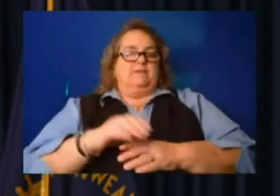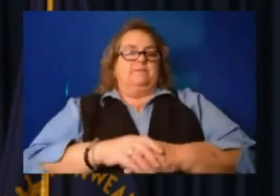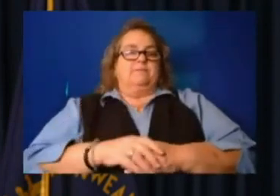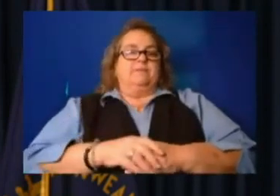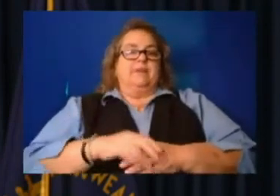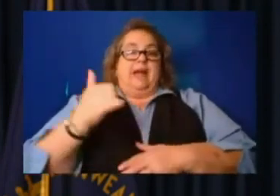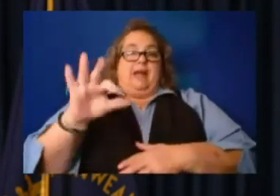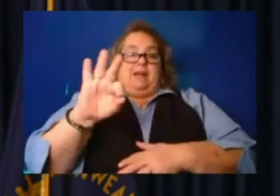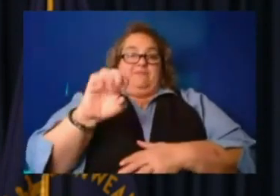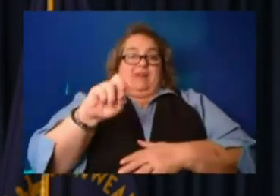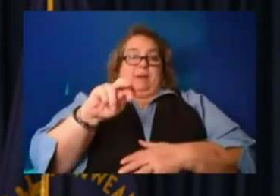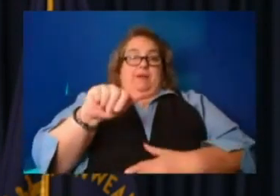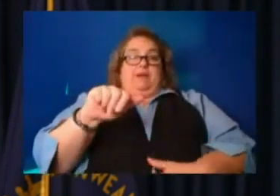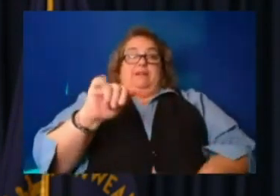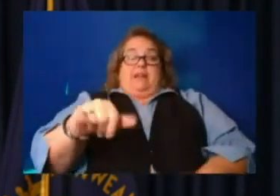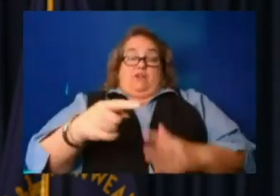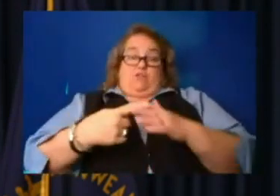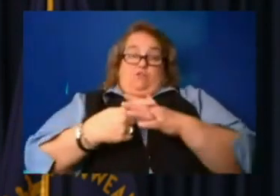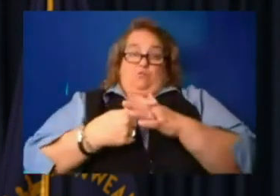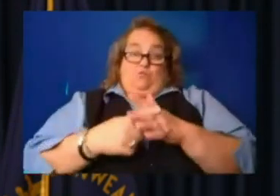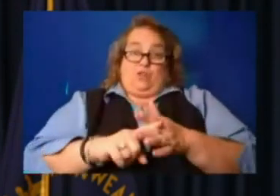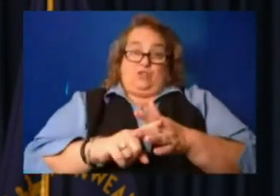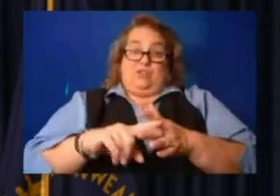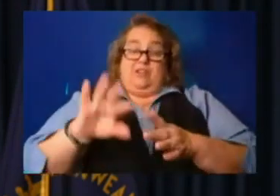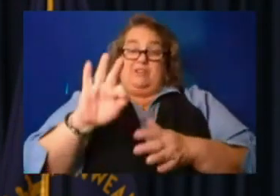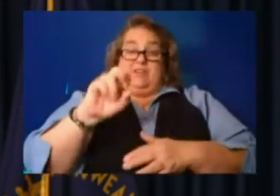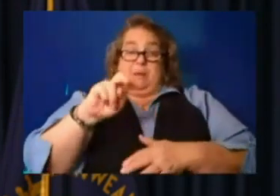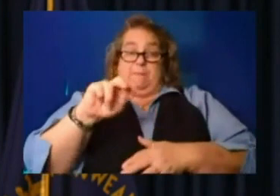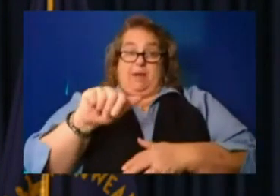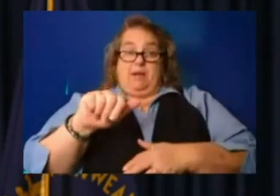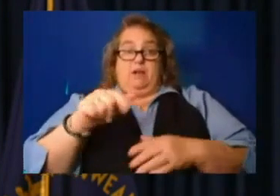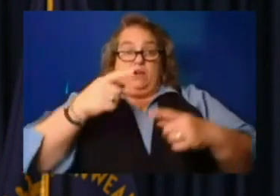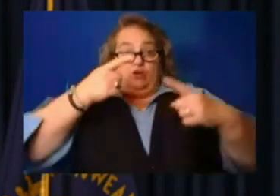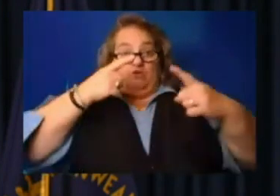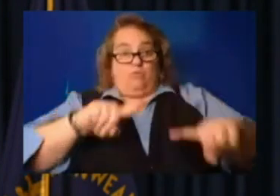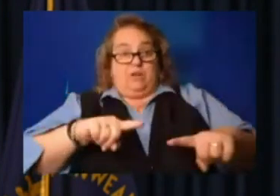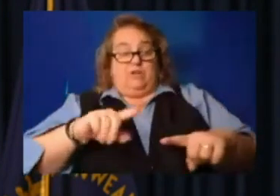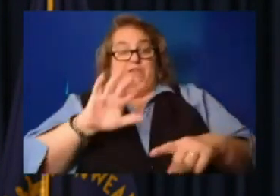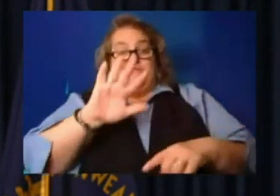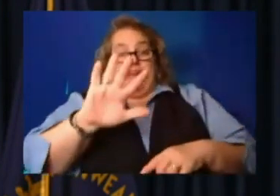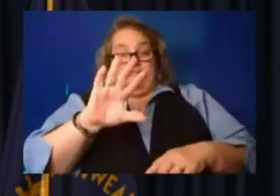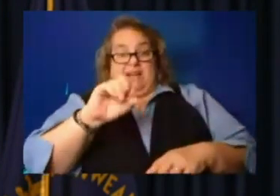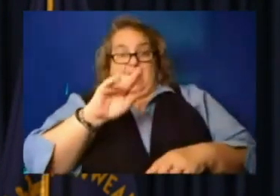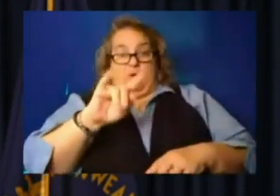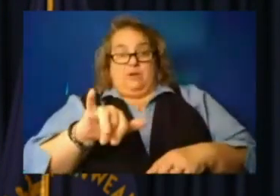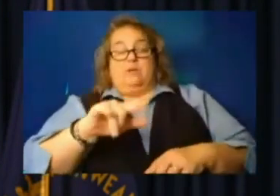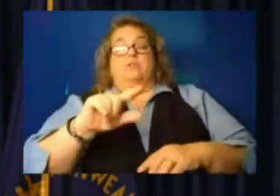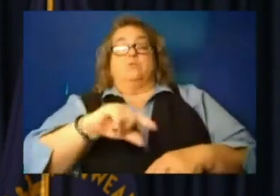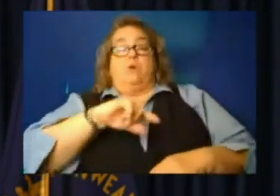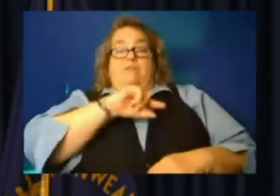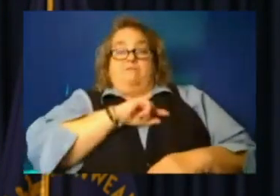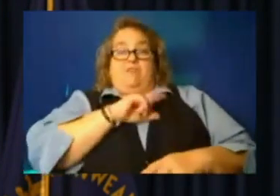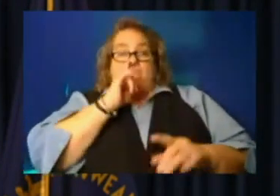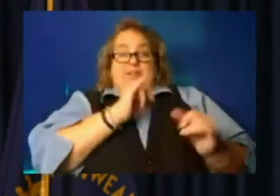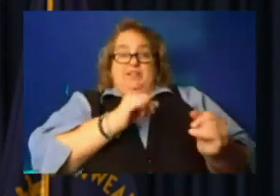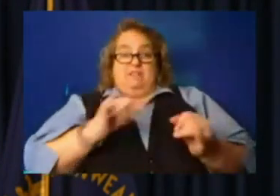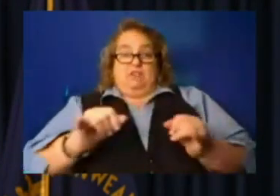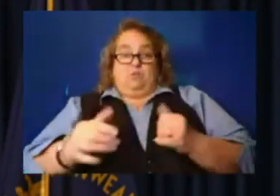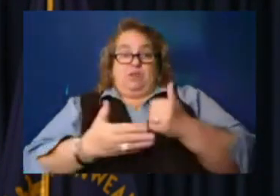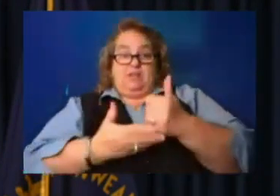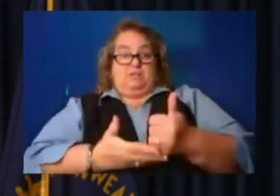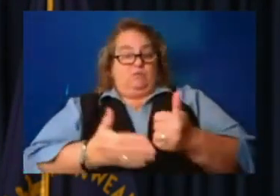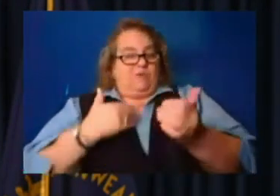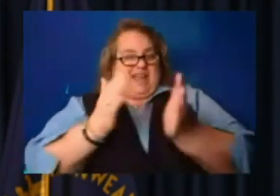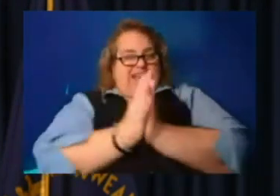originally, FEMA had agreed that five counties qualified for individual assistance. We asked for more and we will